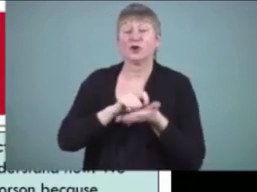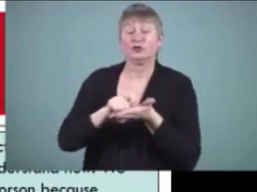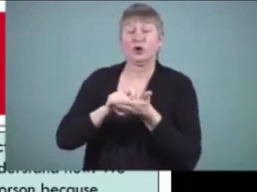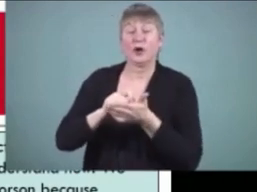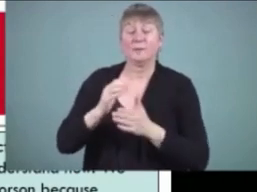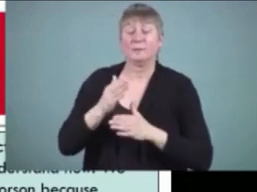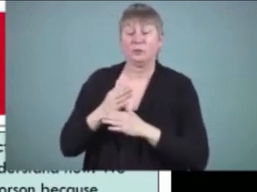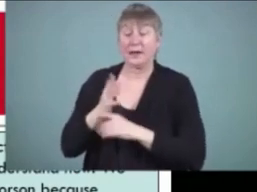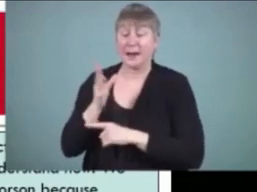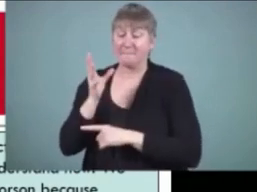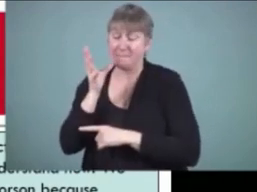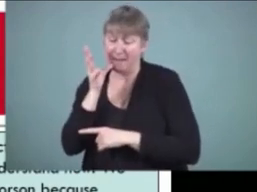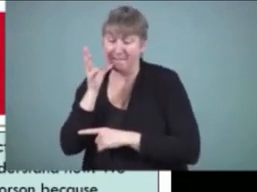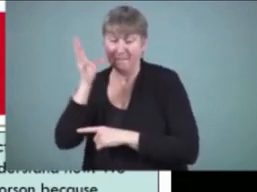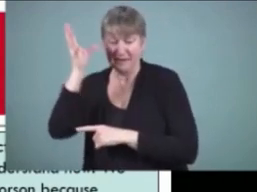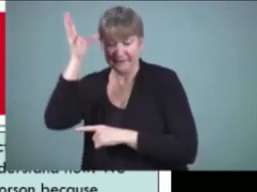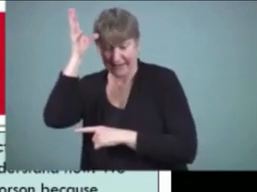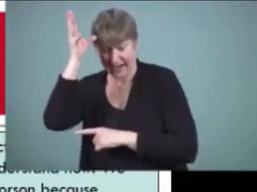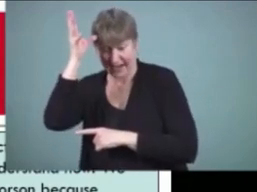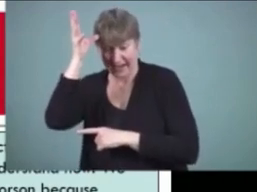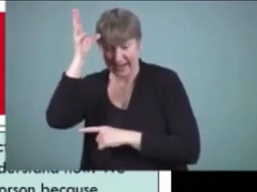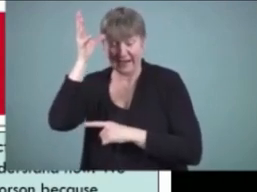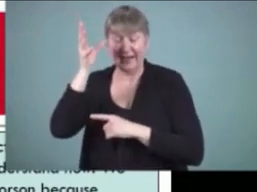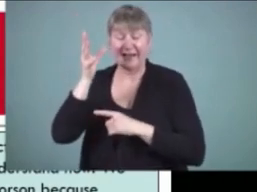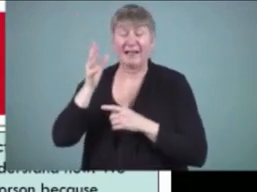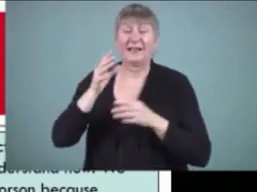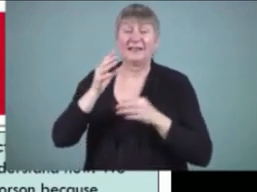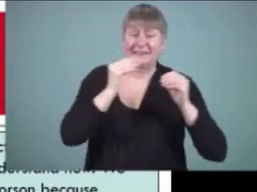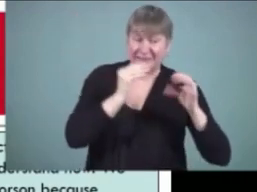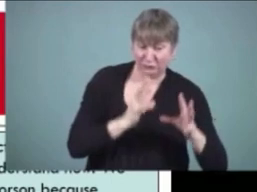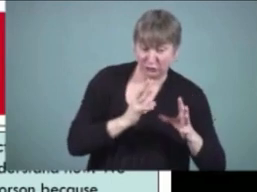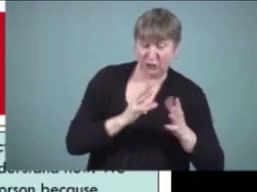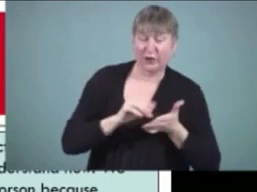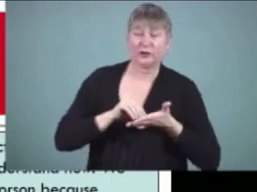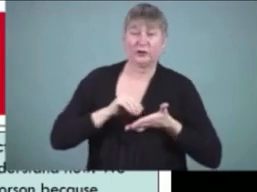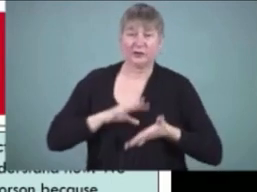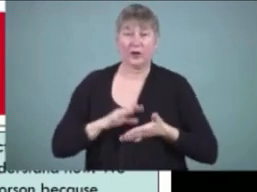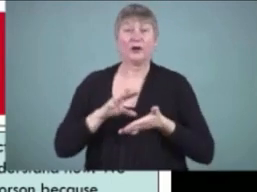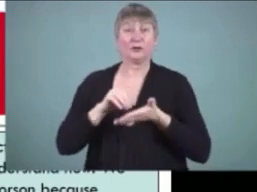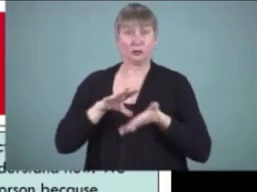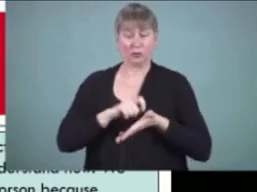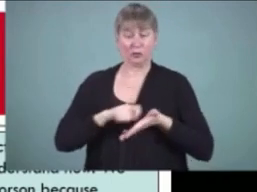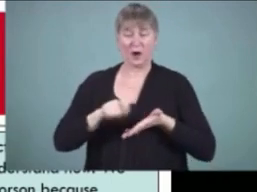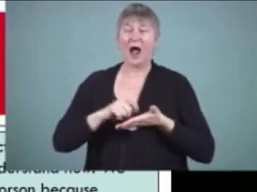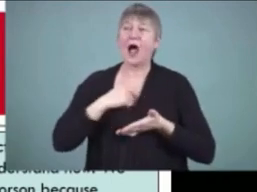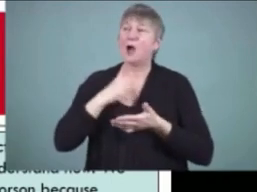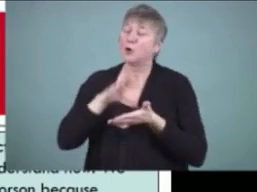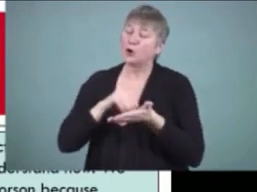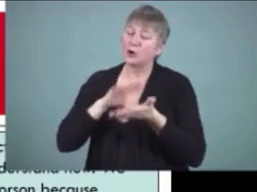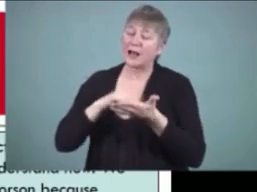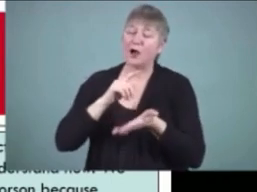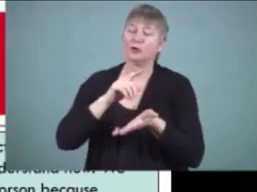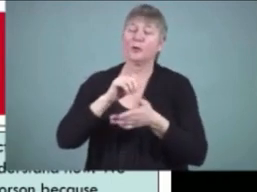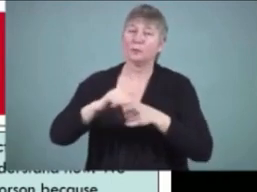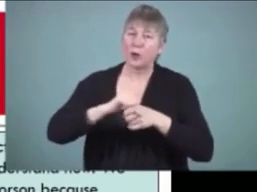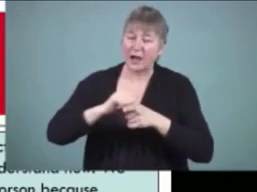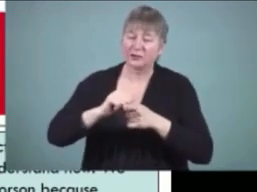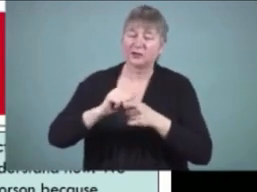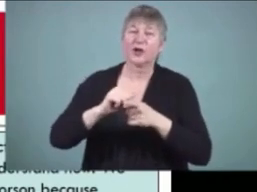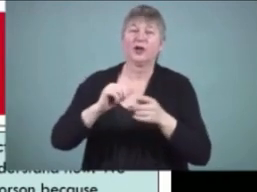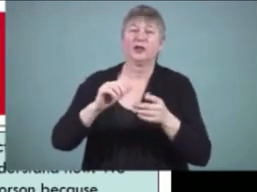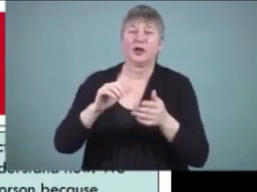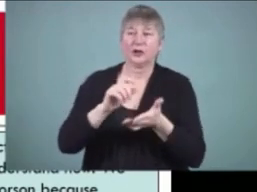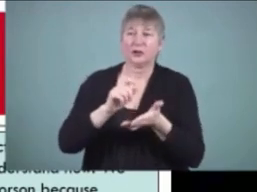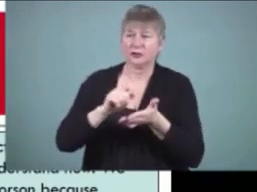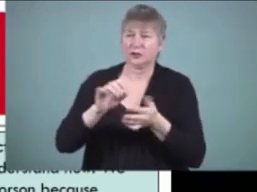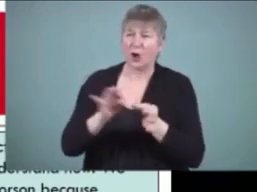the teacher and the student. And the student writes, I were learned practice sewing with paper. I'm trying to understand how.